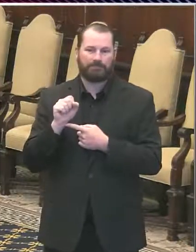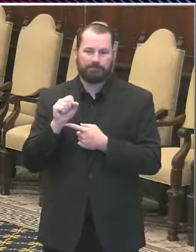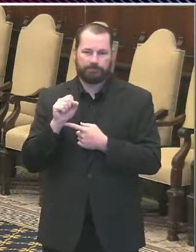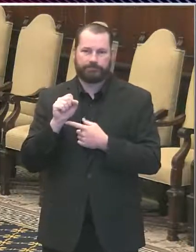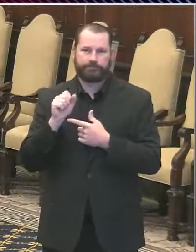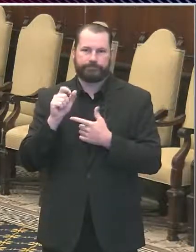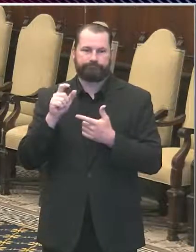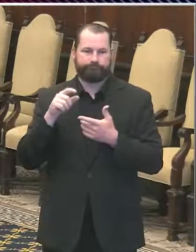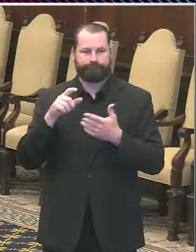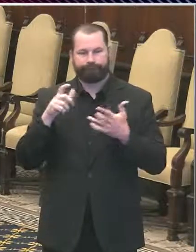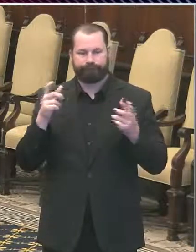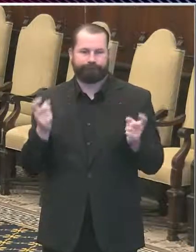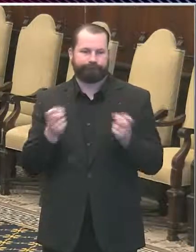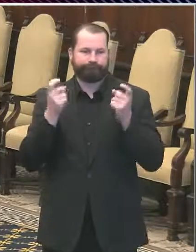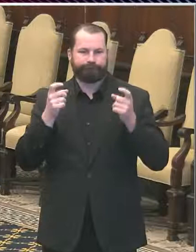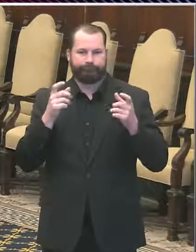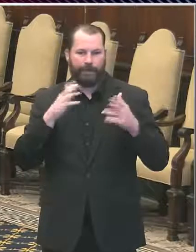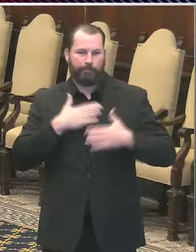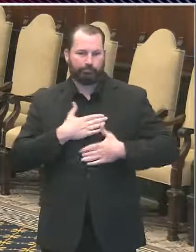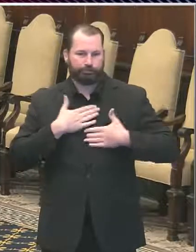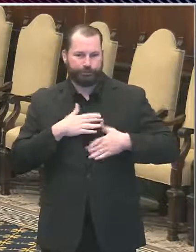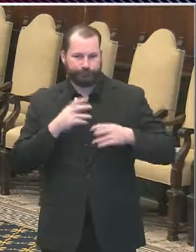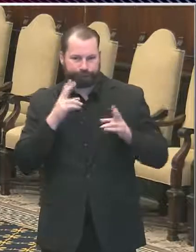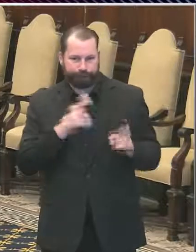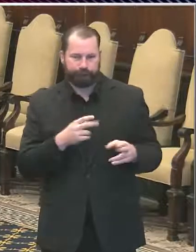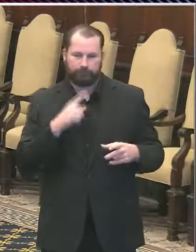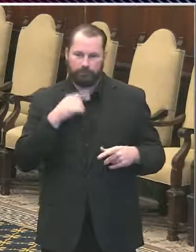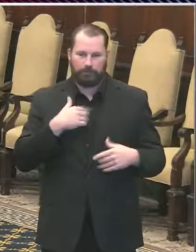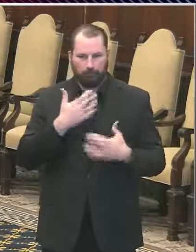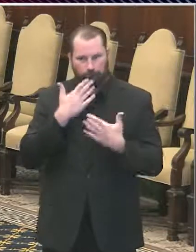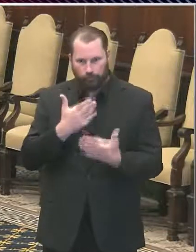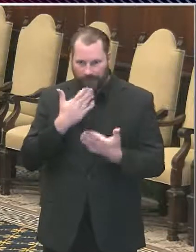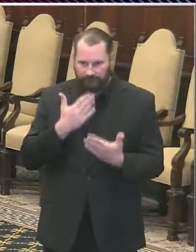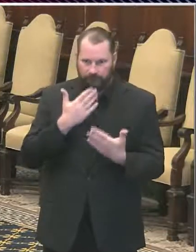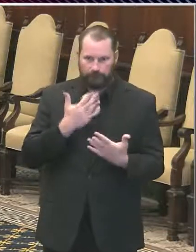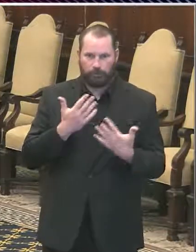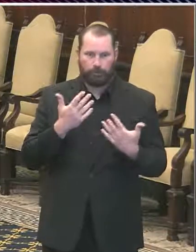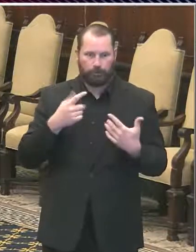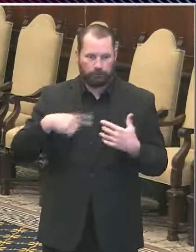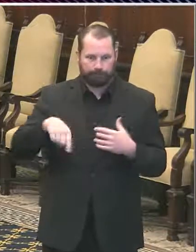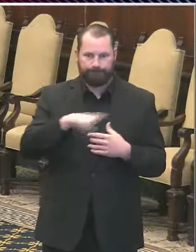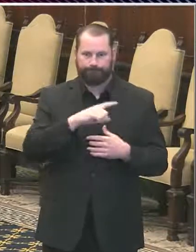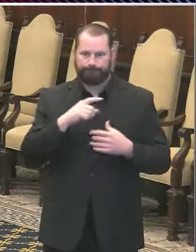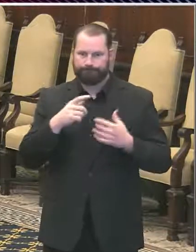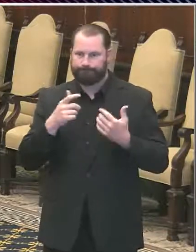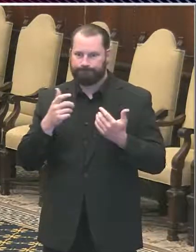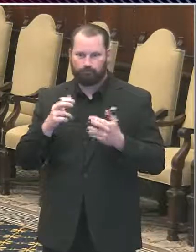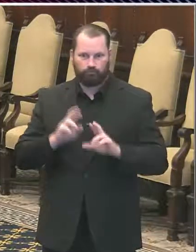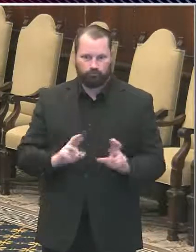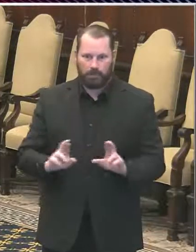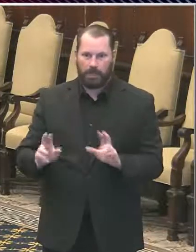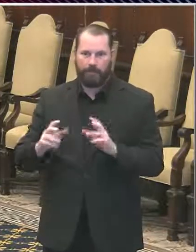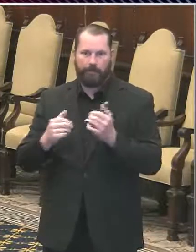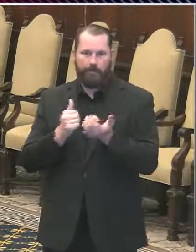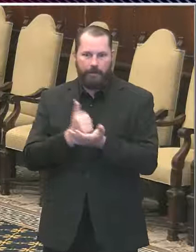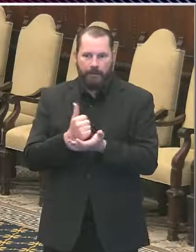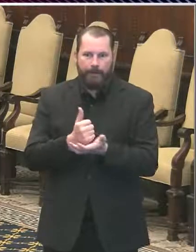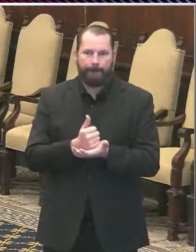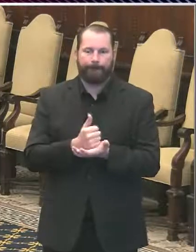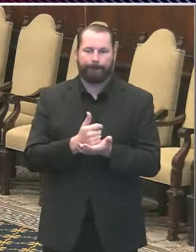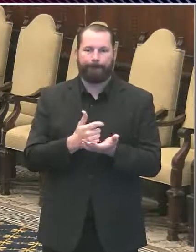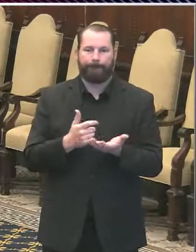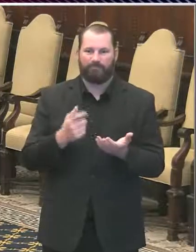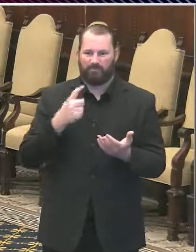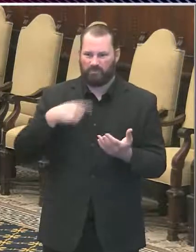there for residents. In 2019, the Philadelphia Fire Department operated 50 ambulances, 24 hours a day, 7 days a week,